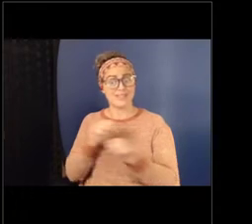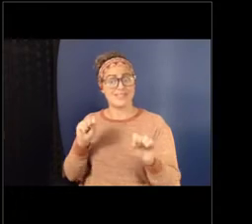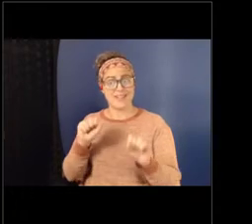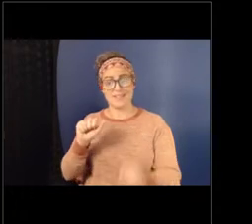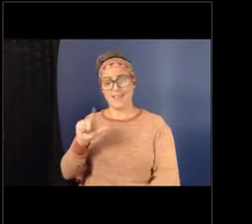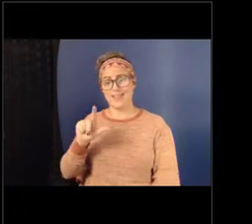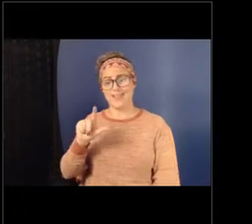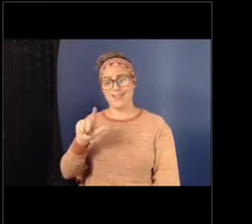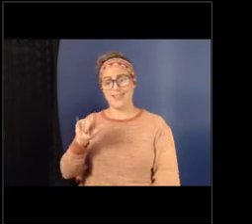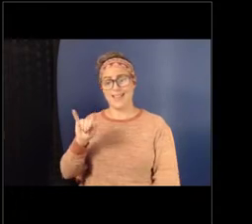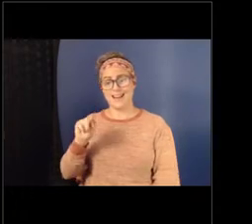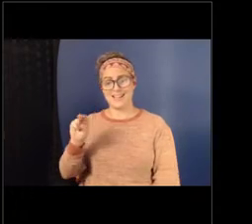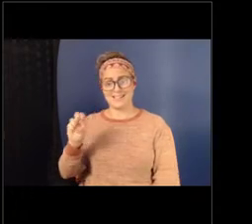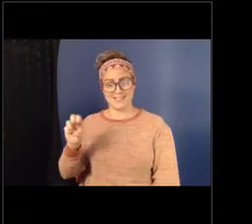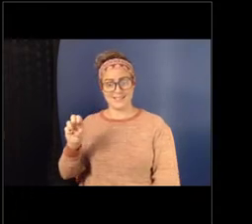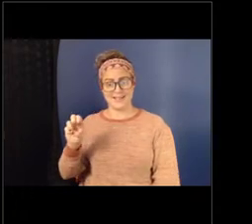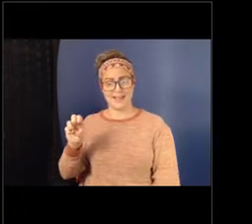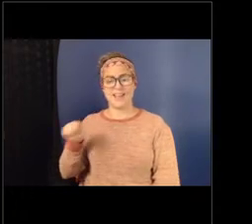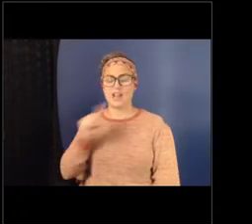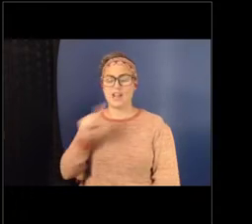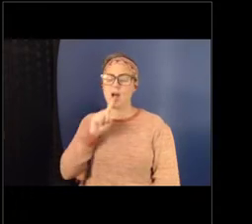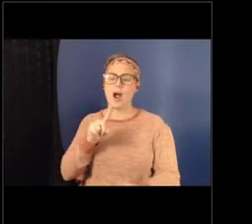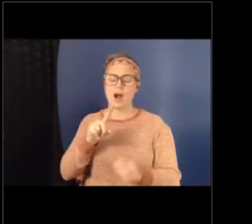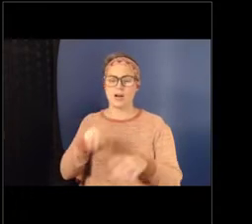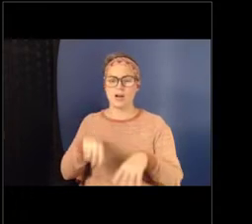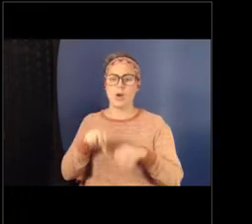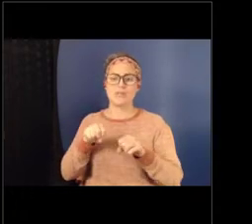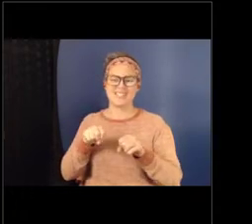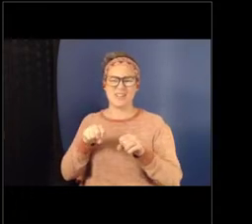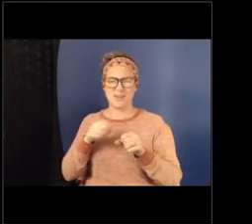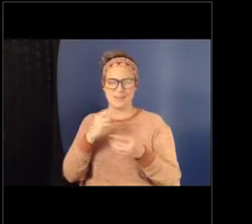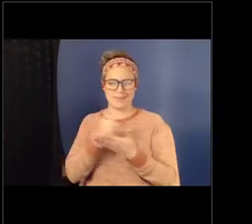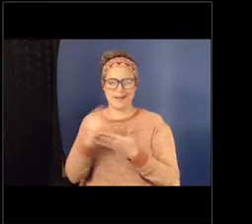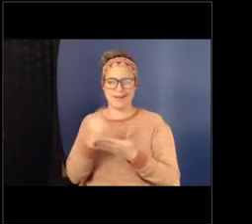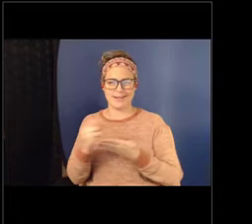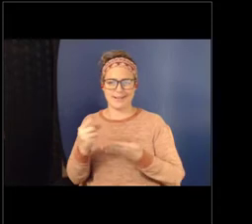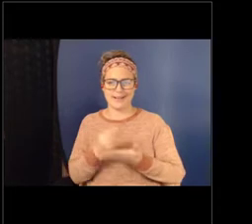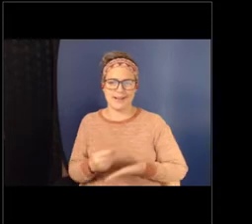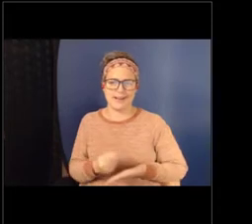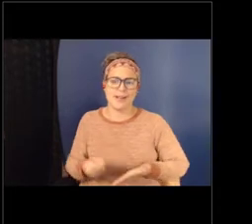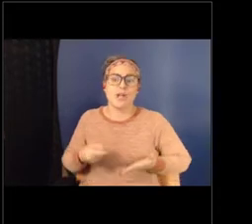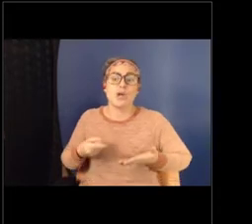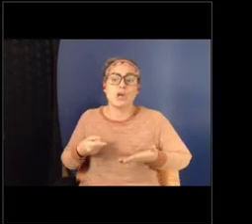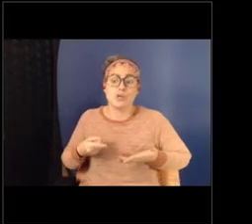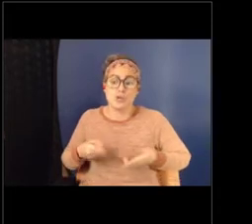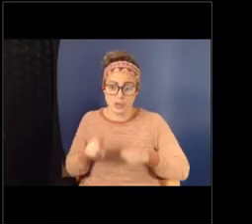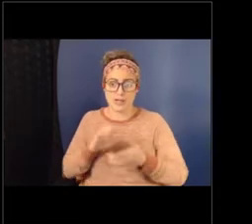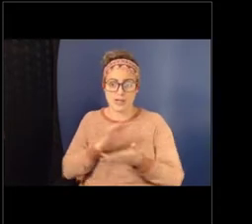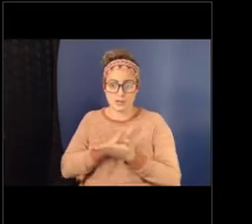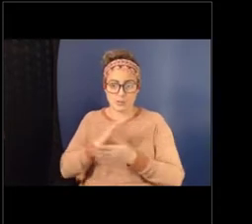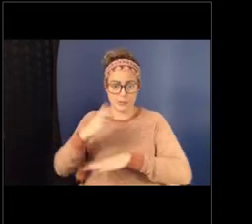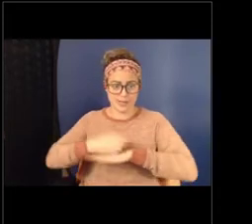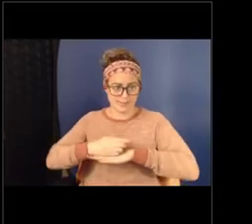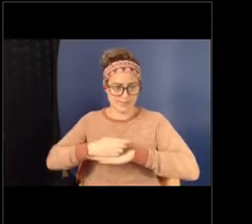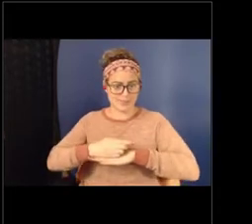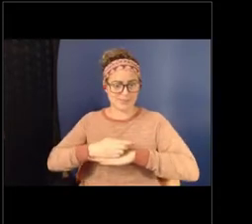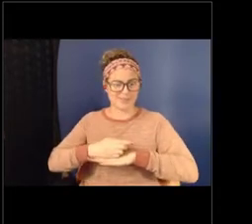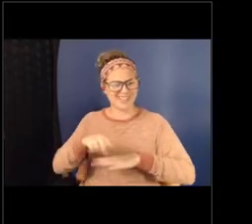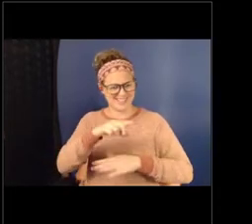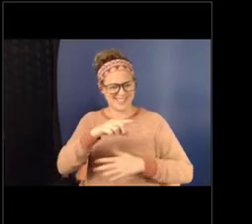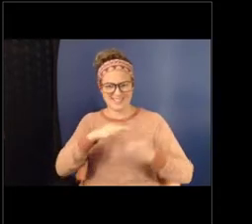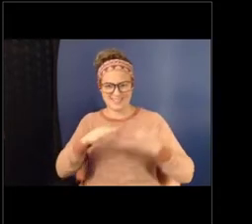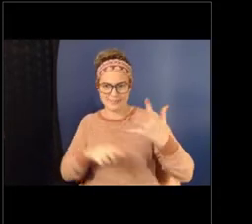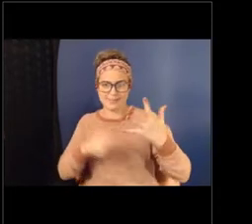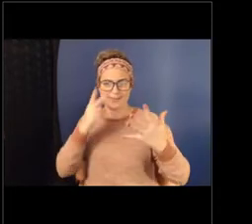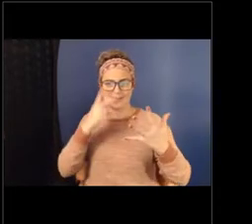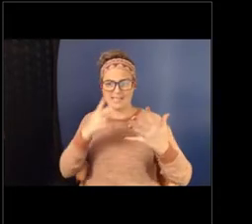during this, during the school day. And these are some of the topics. It's a very skills-based experiential program. So students